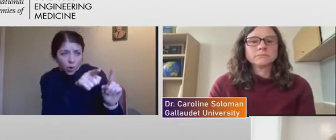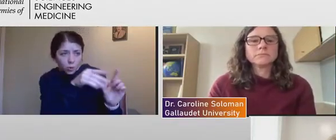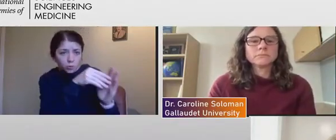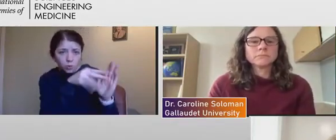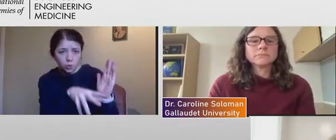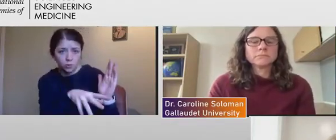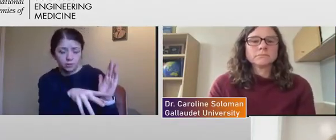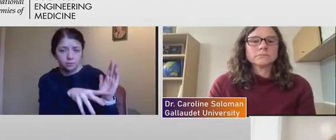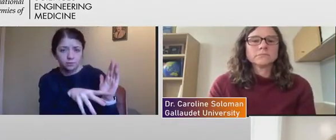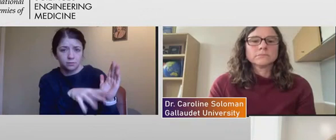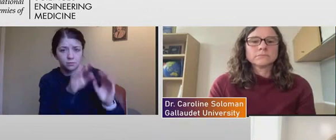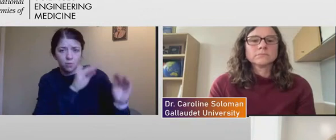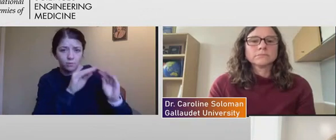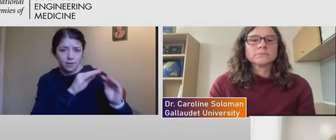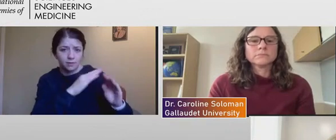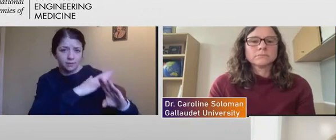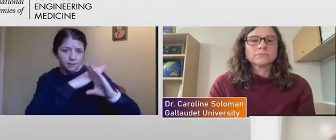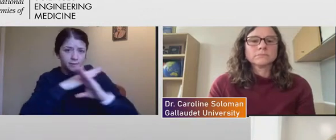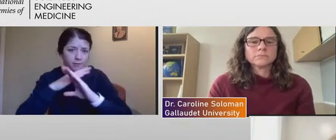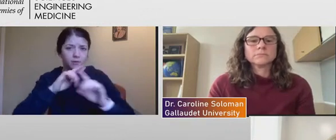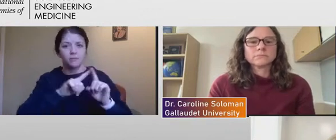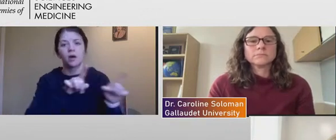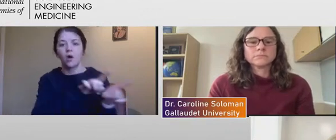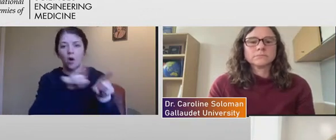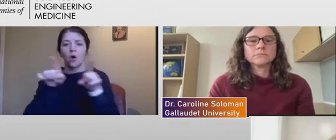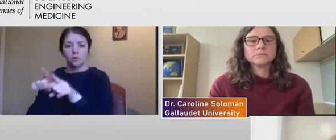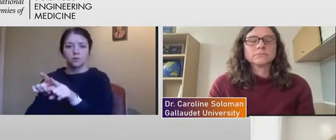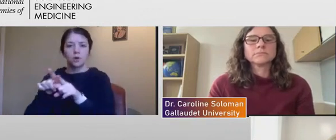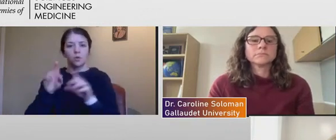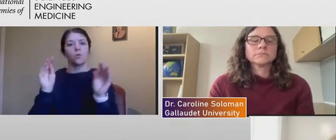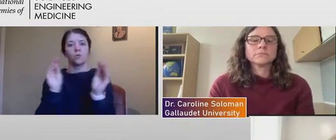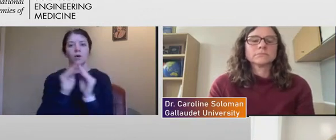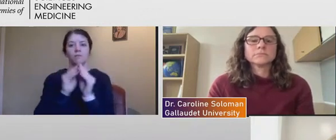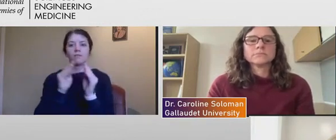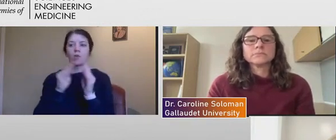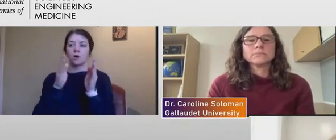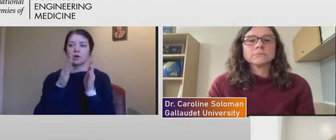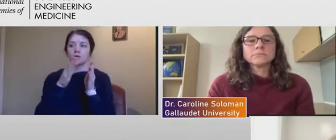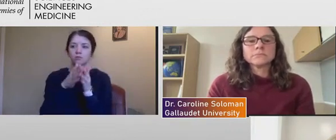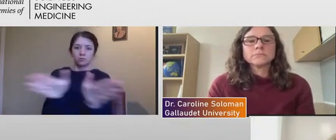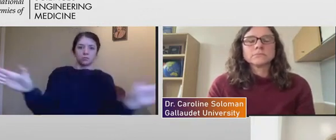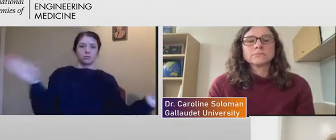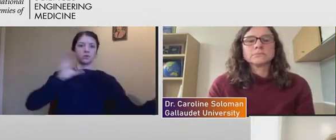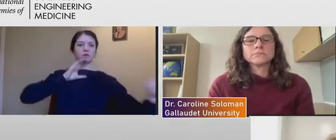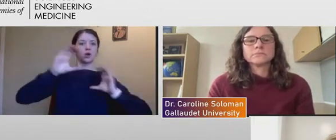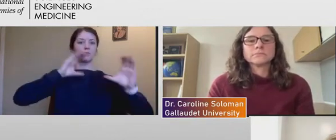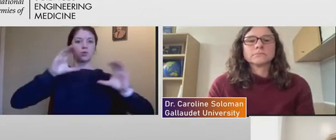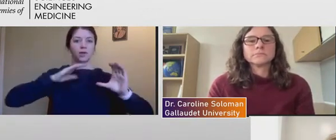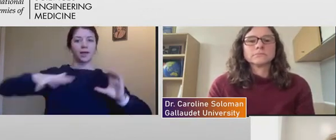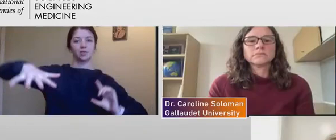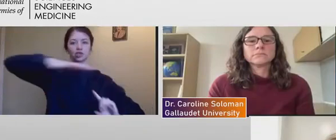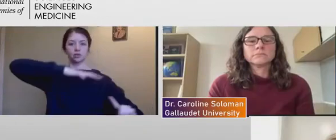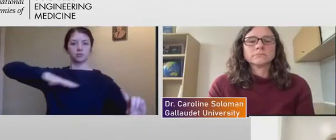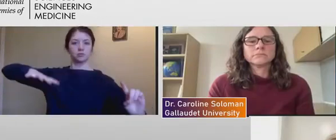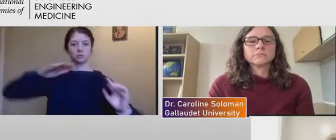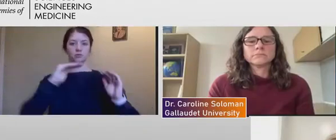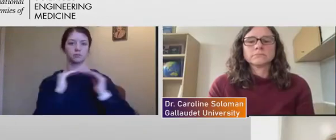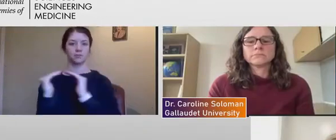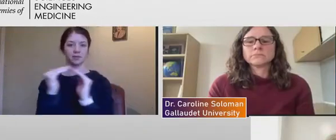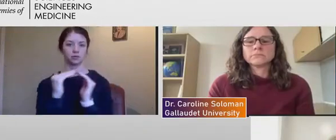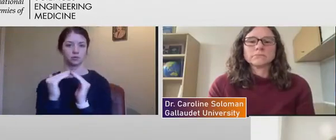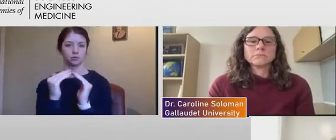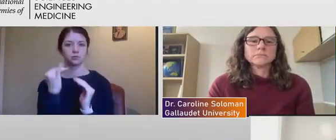also opens up communication between the peers. If I wanted to